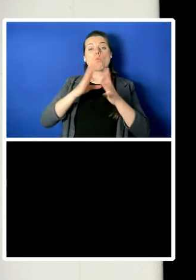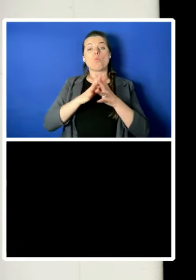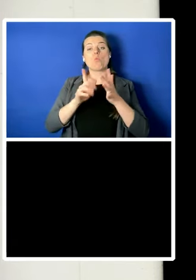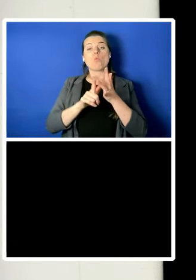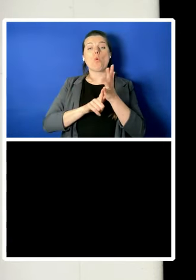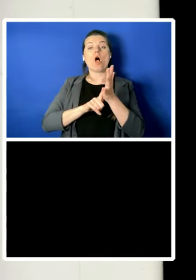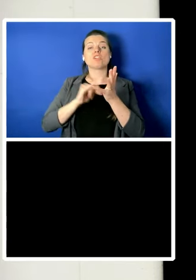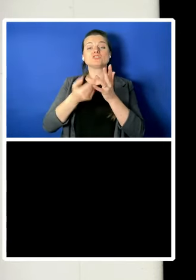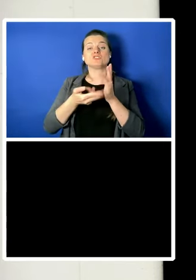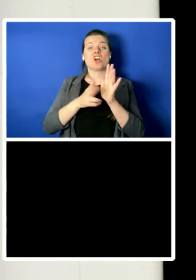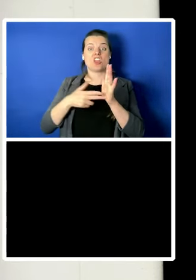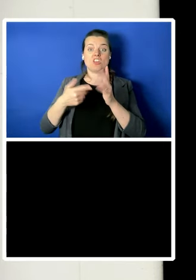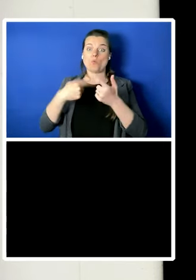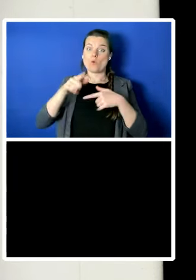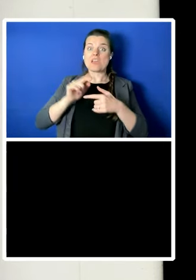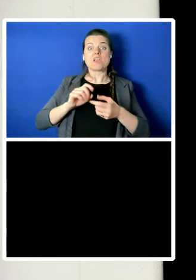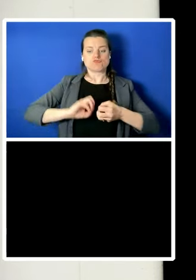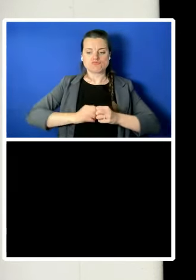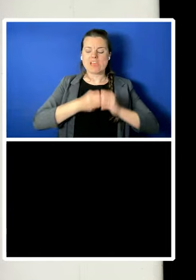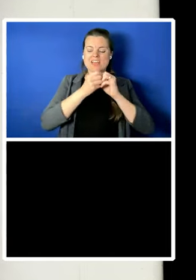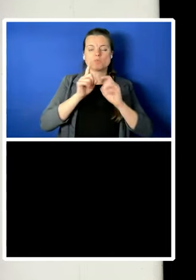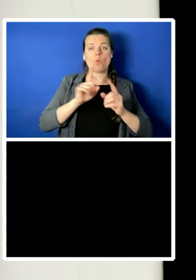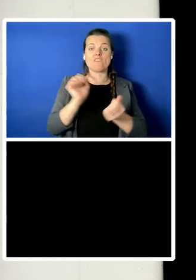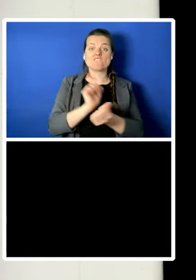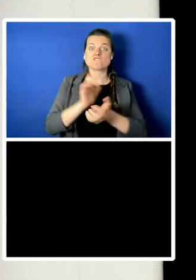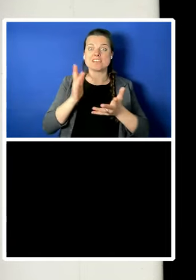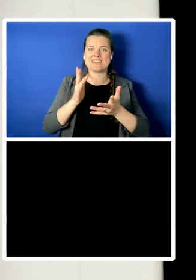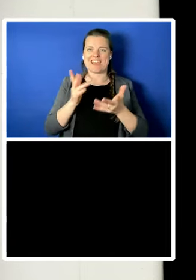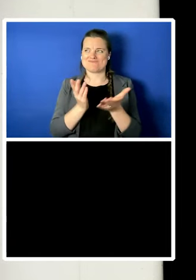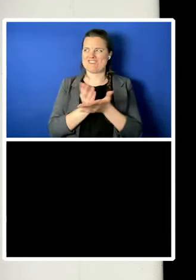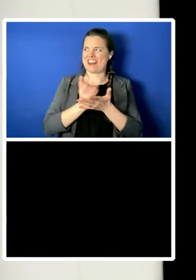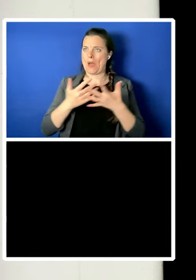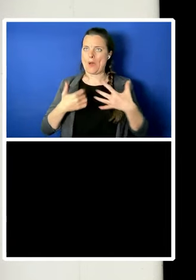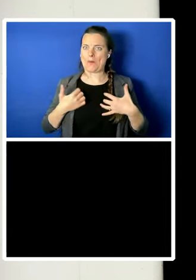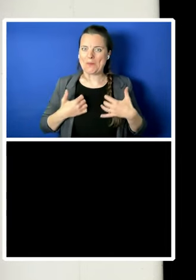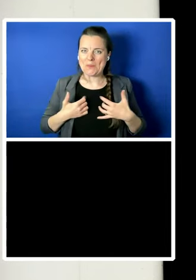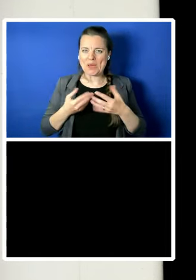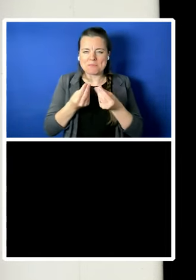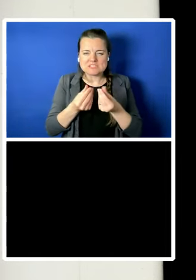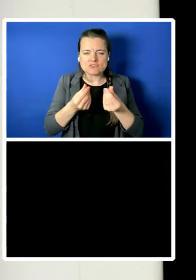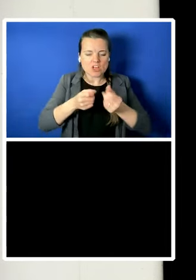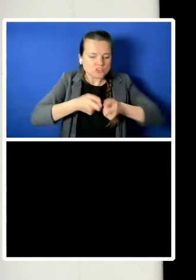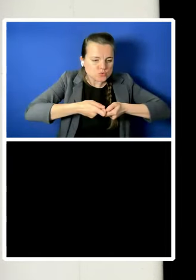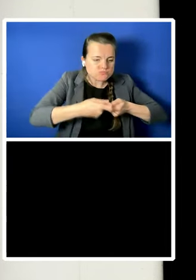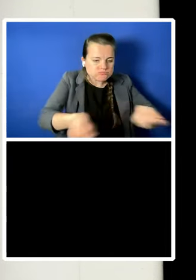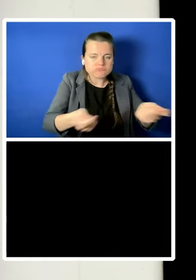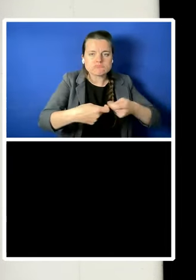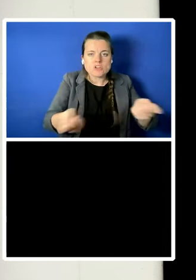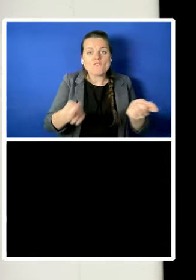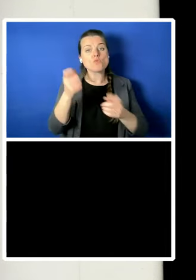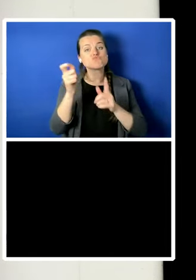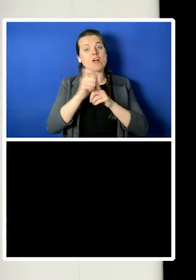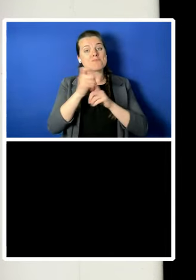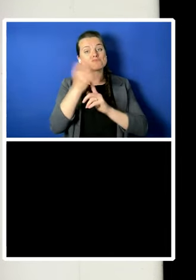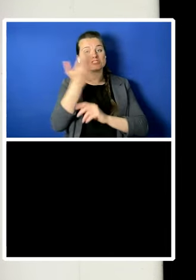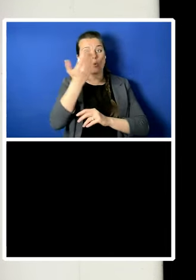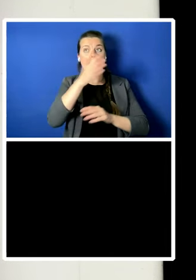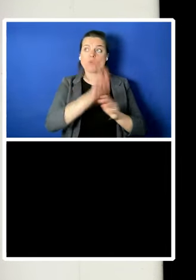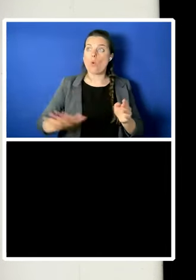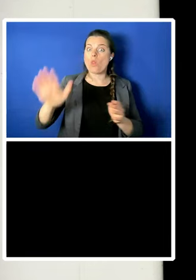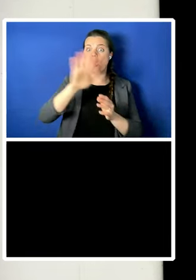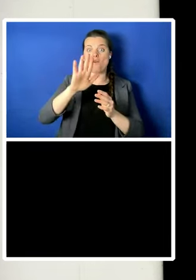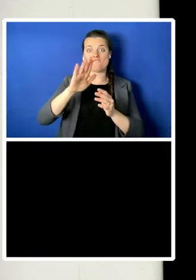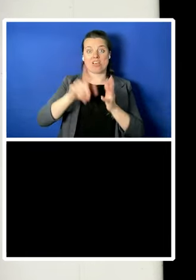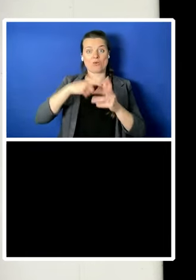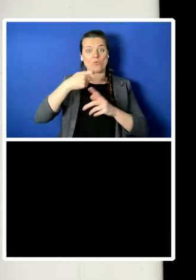human rights materials into primary schools up and down the country. And the idea is to introduce Wollstonecraft and her ideas to young